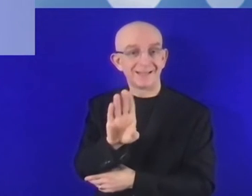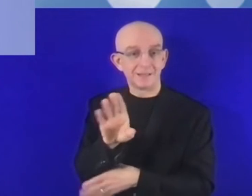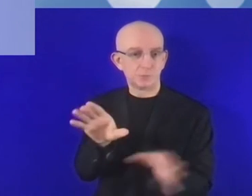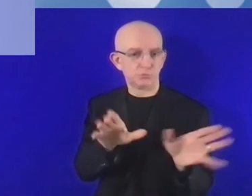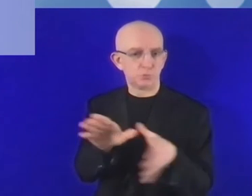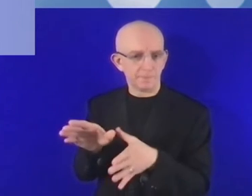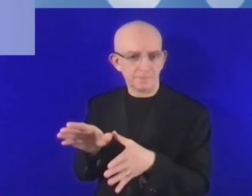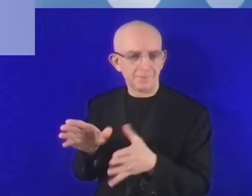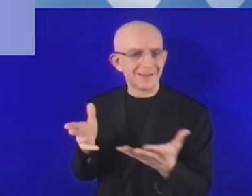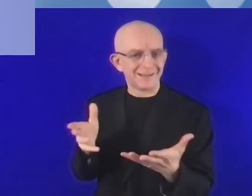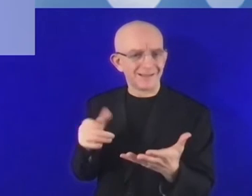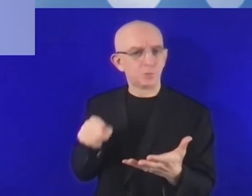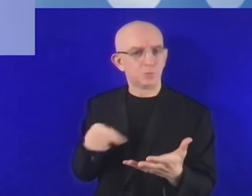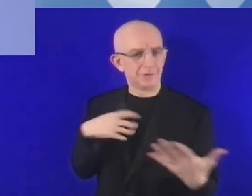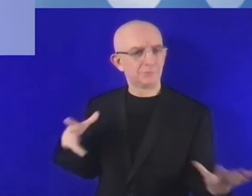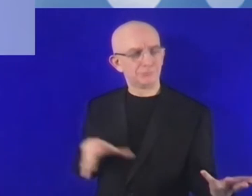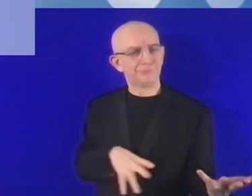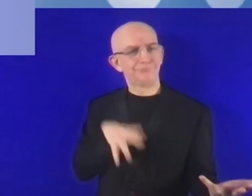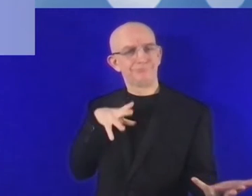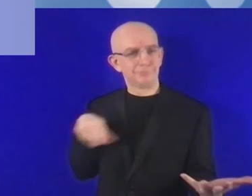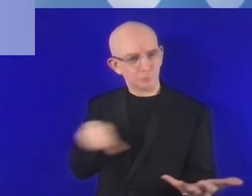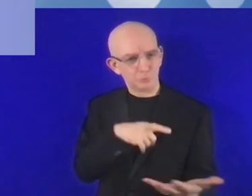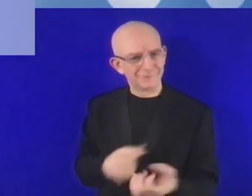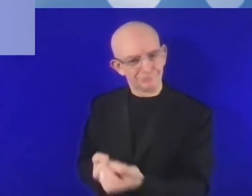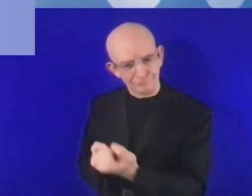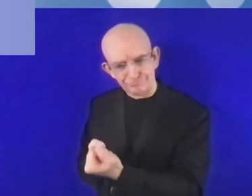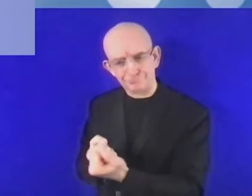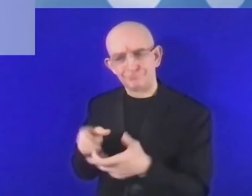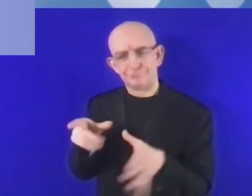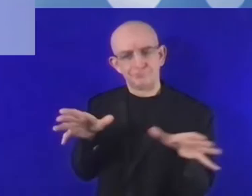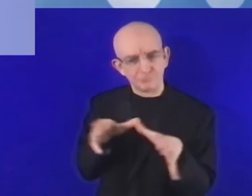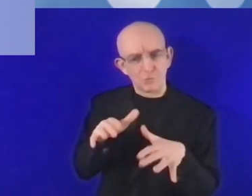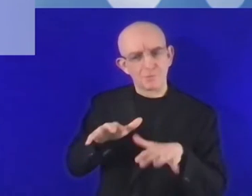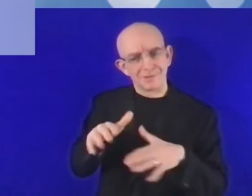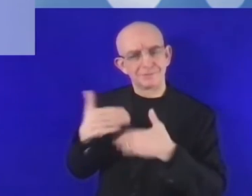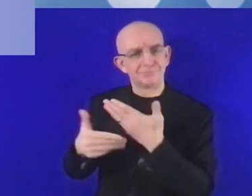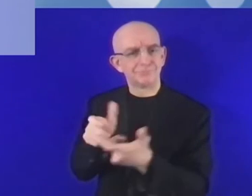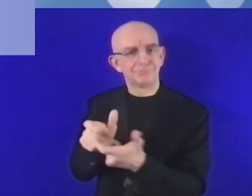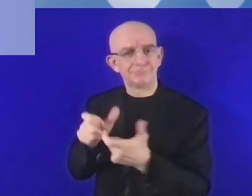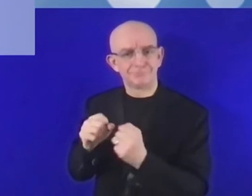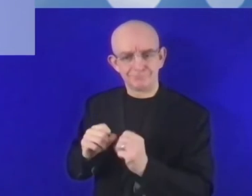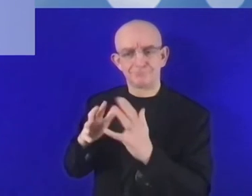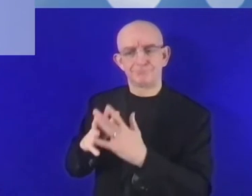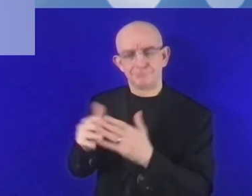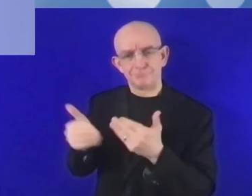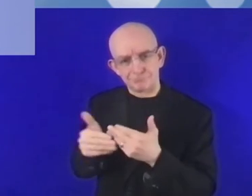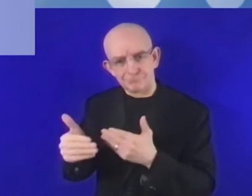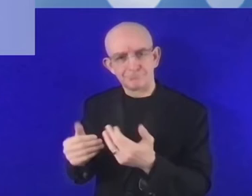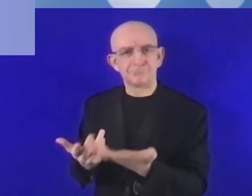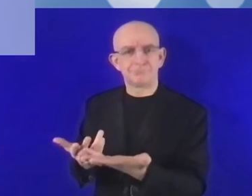where our financing is very much needed at very early stage projects